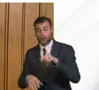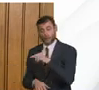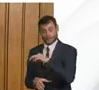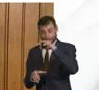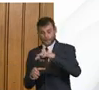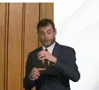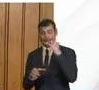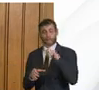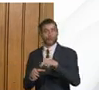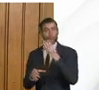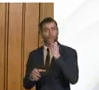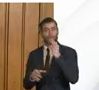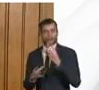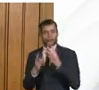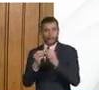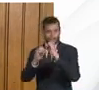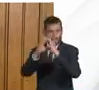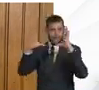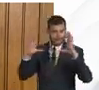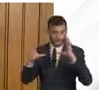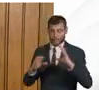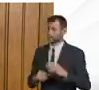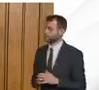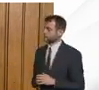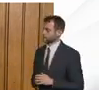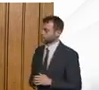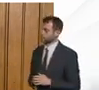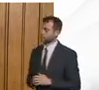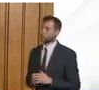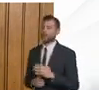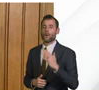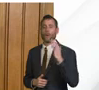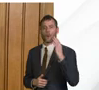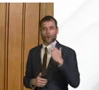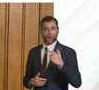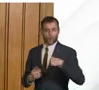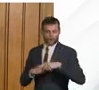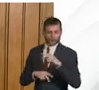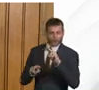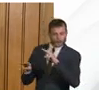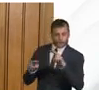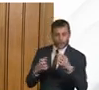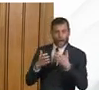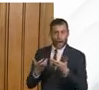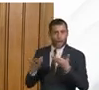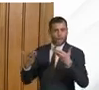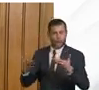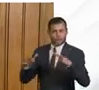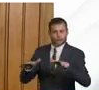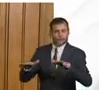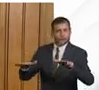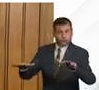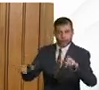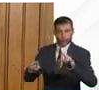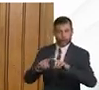have when we get towards the end of the epidemic in the uk as well we'll be able to uh understand much more about how it transmits and therefore be able to